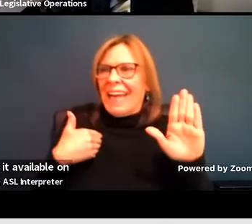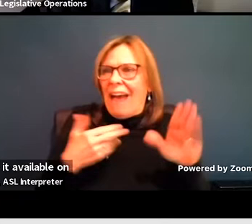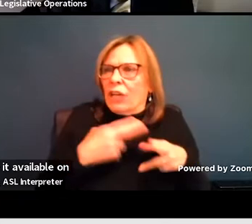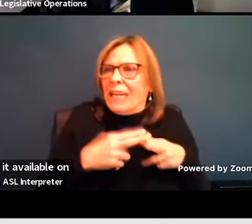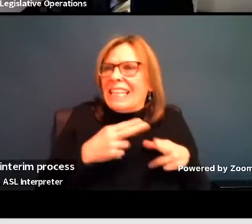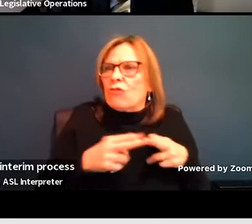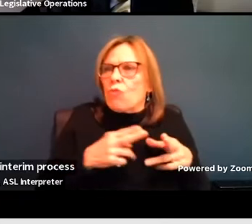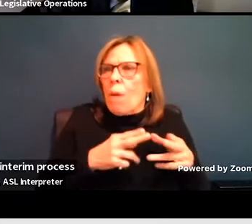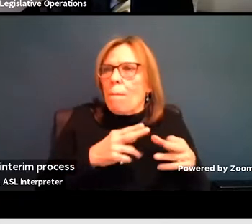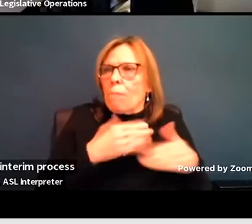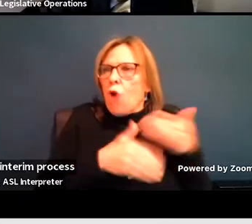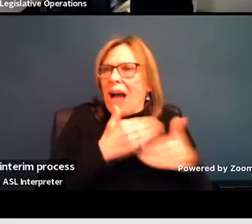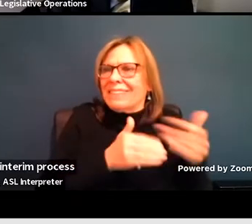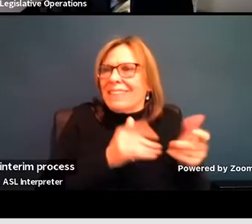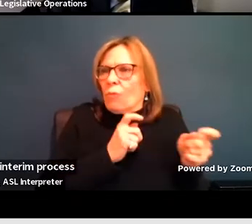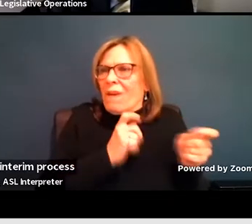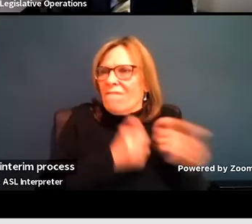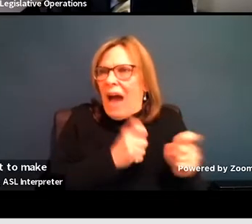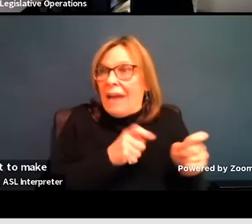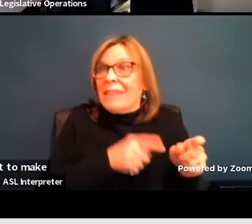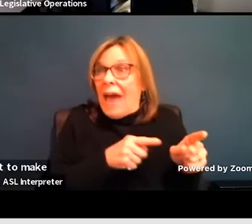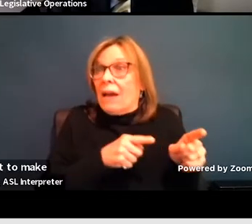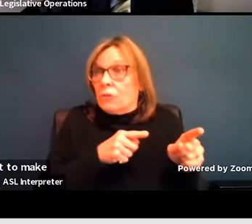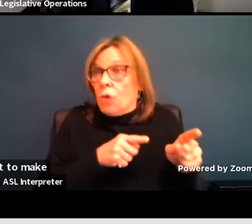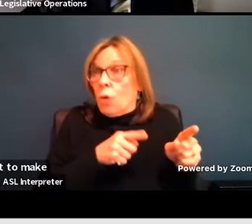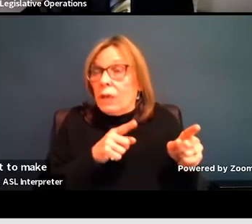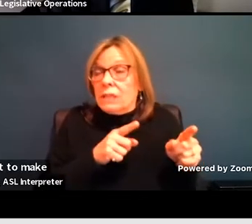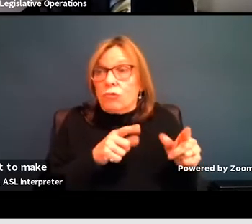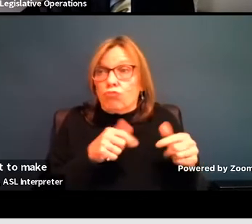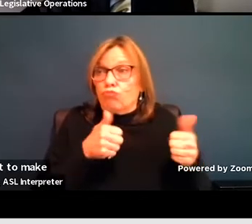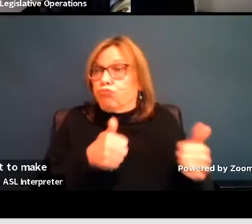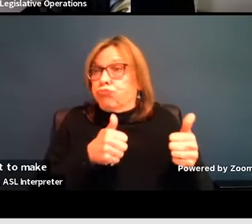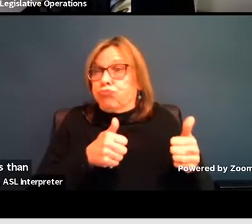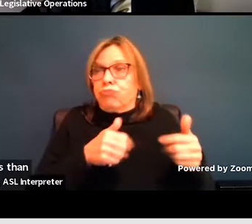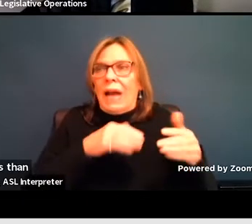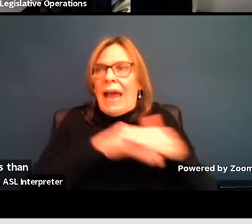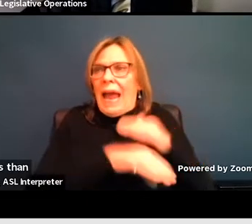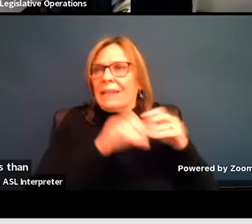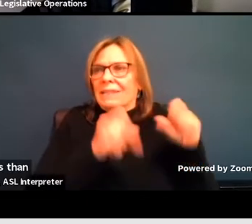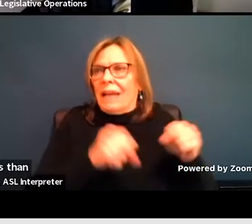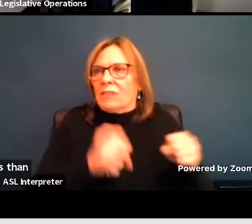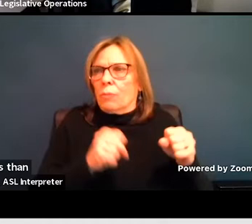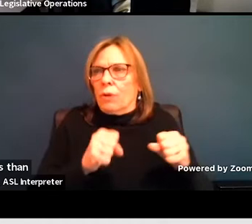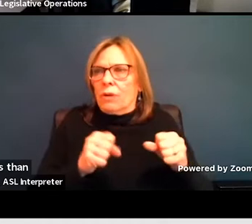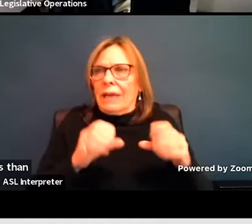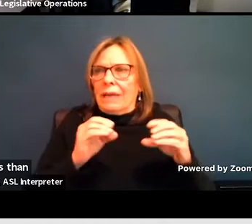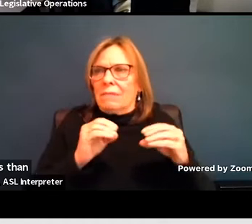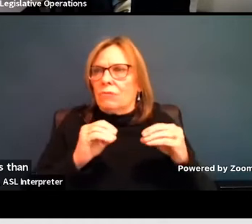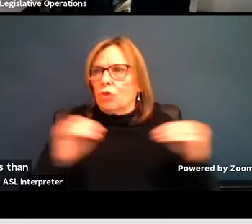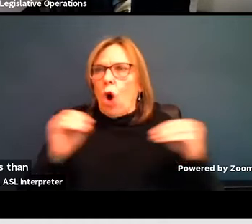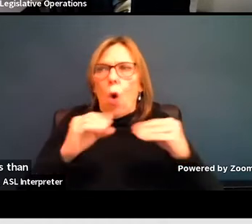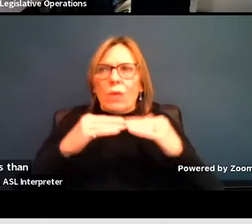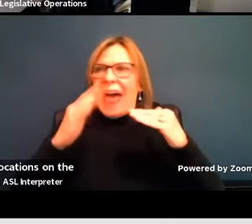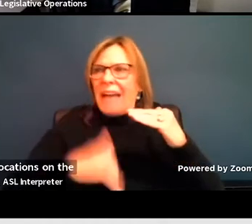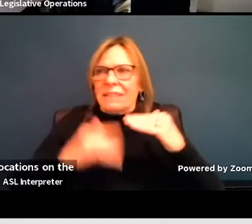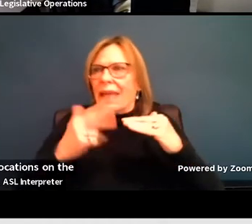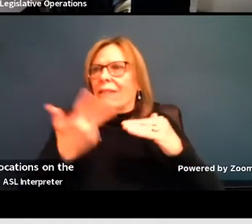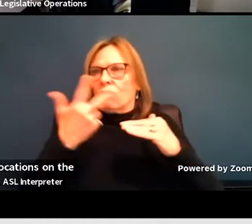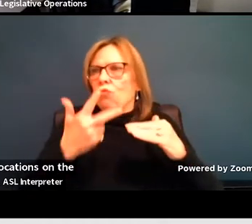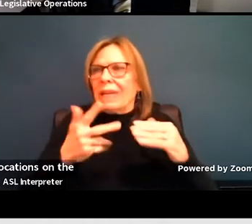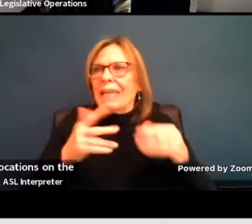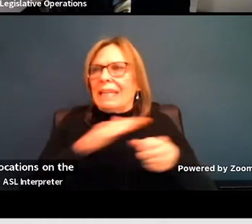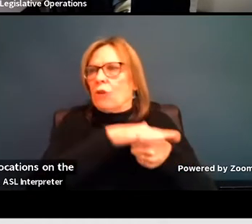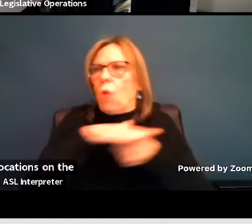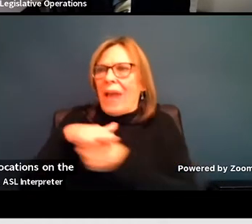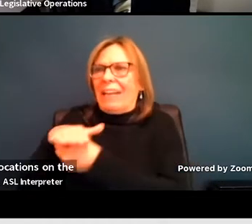refine that to make it very accessible and, uh, no less than three locations, uh, on the website, all very copious, uh, or, uh,